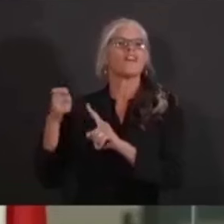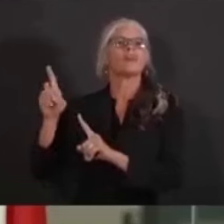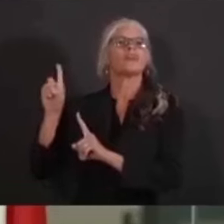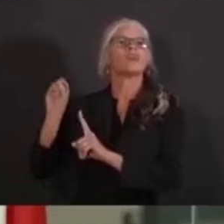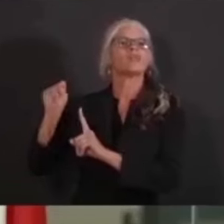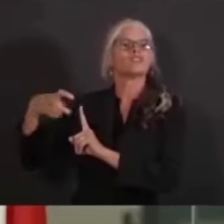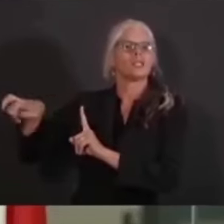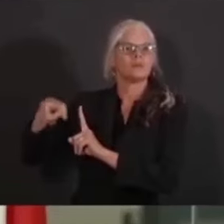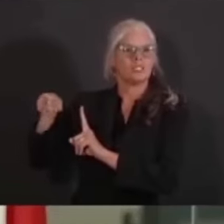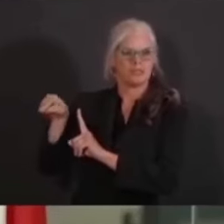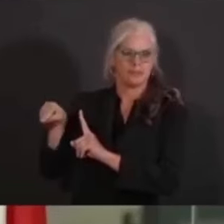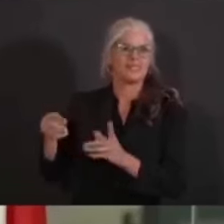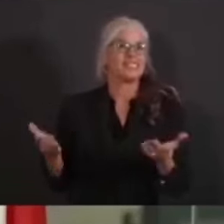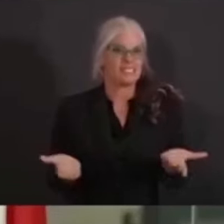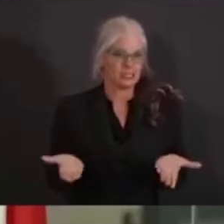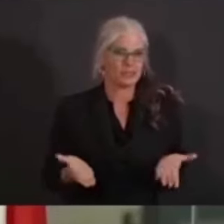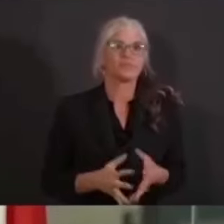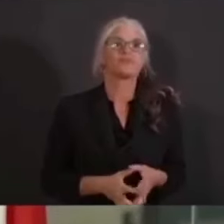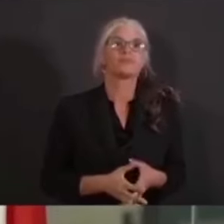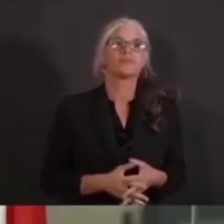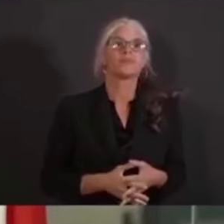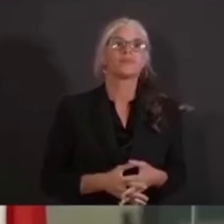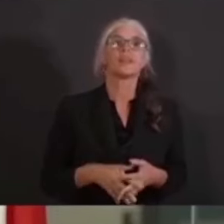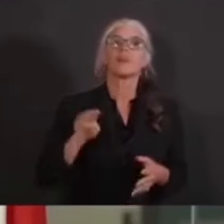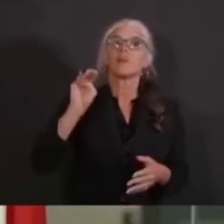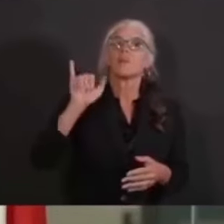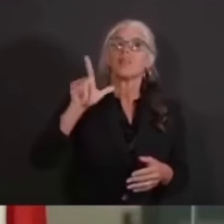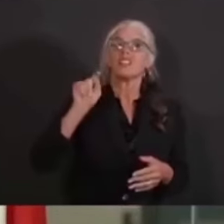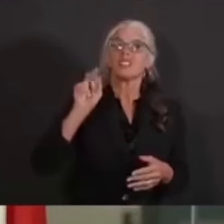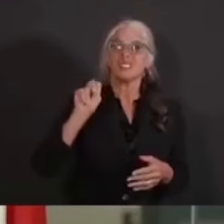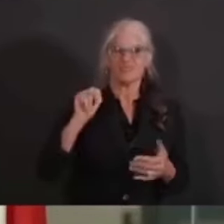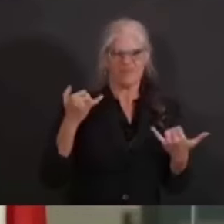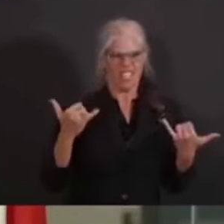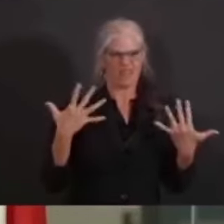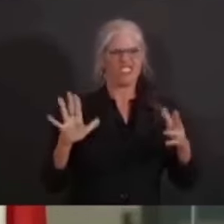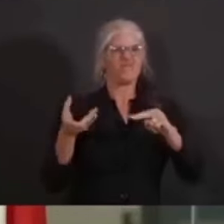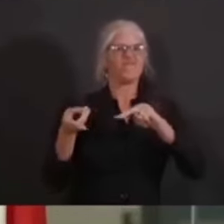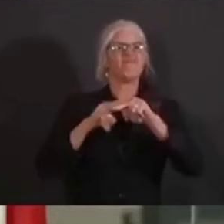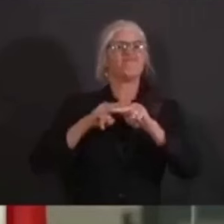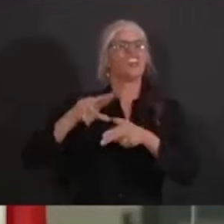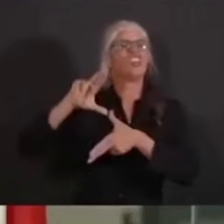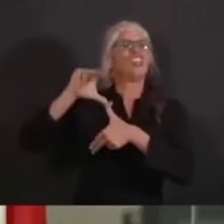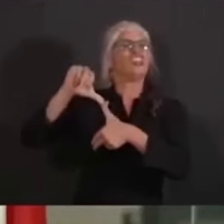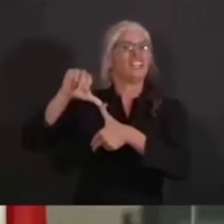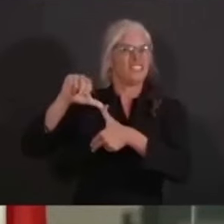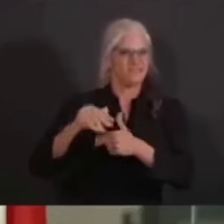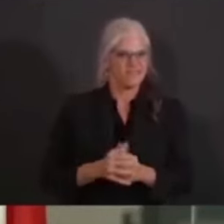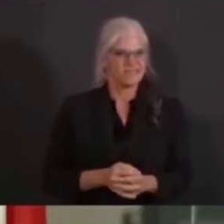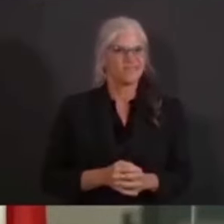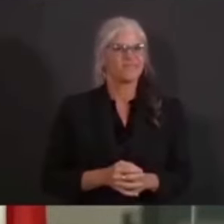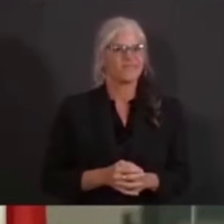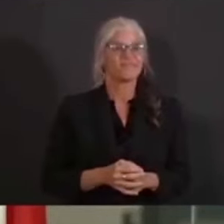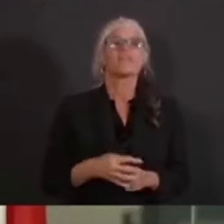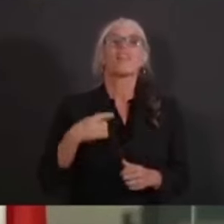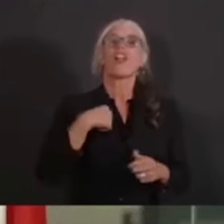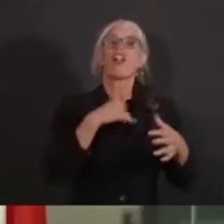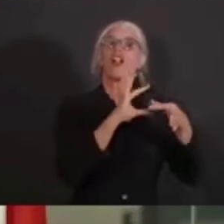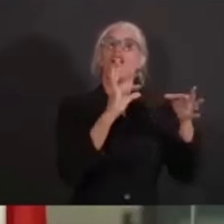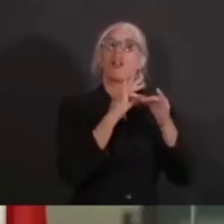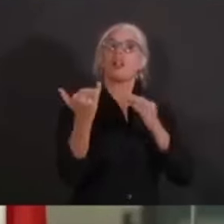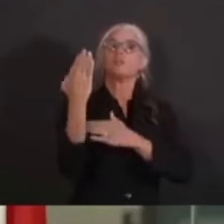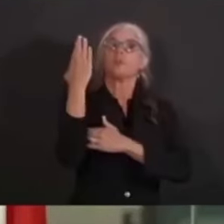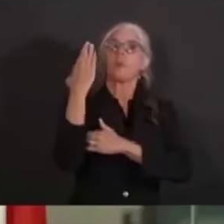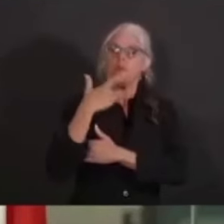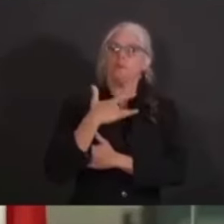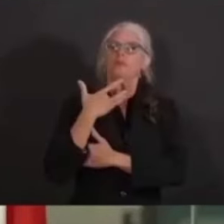uh milton is now a hurricane we said earlier this morning that it was possible that could happen today some said it